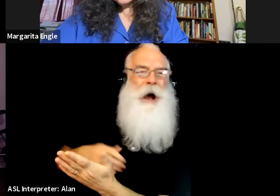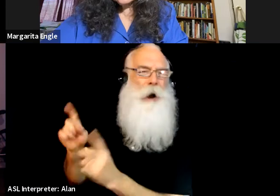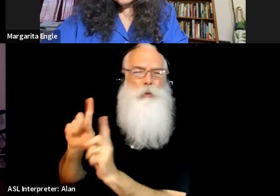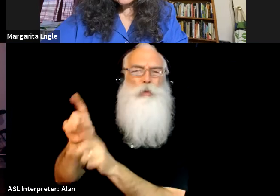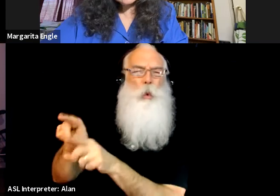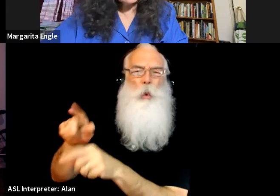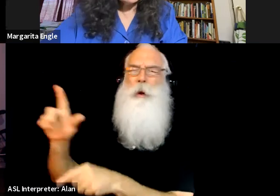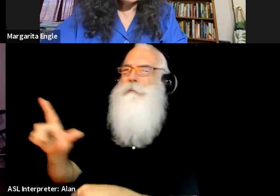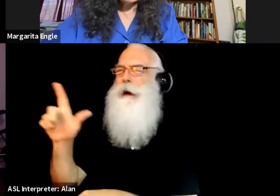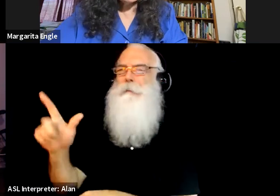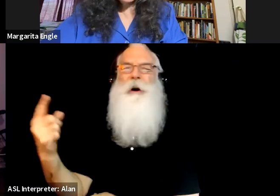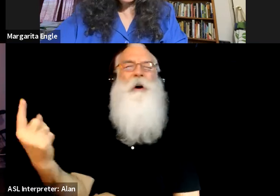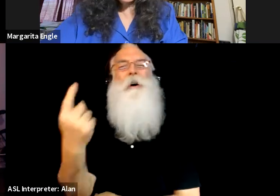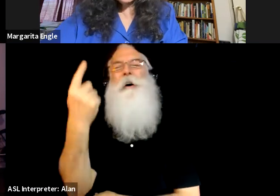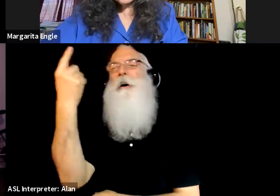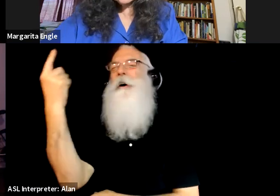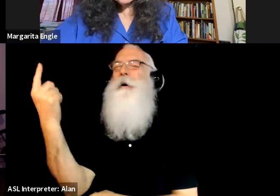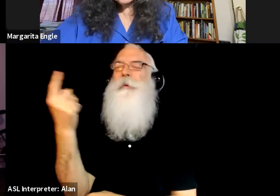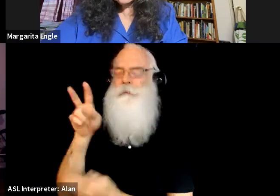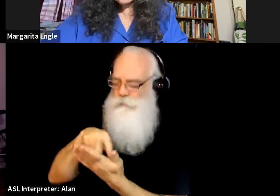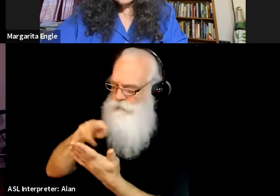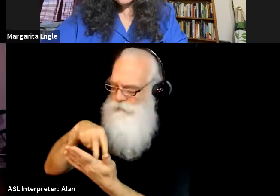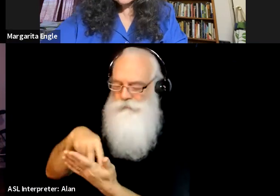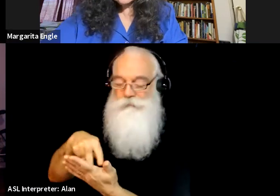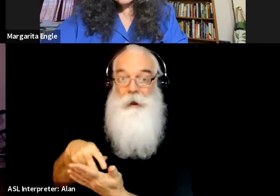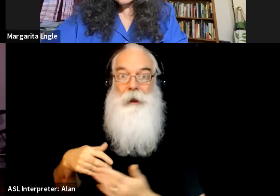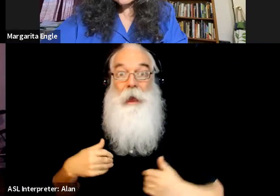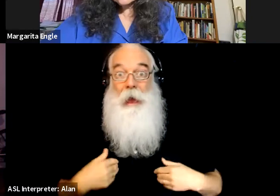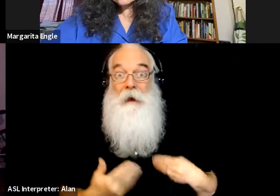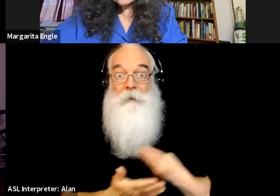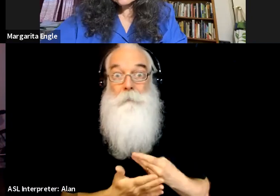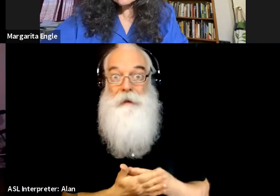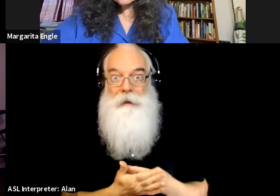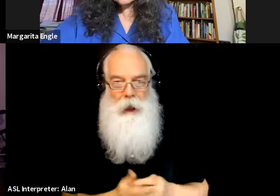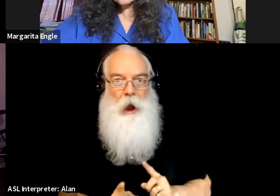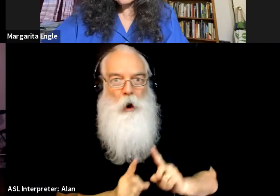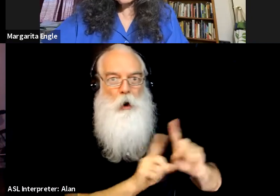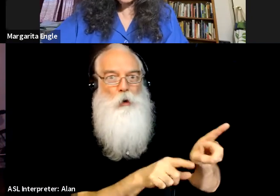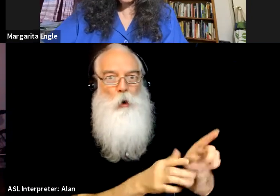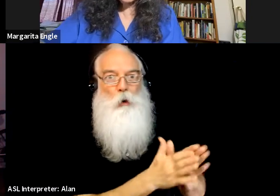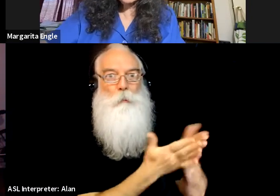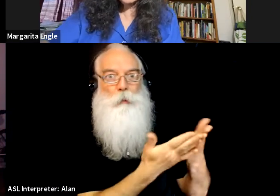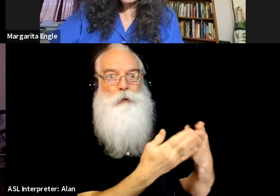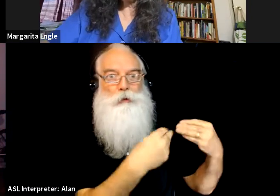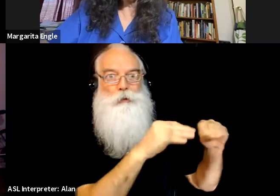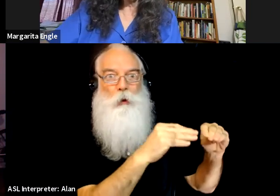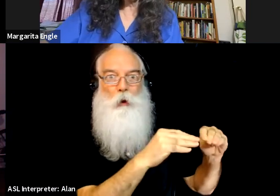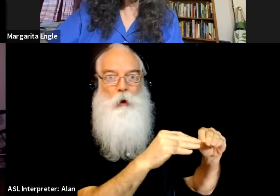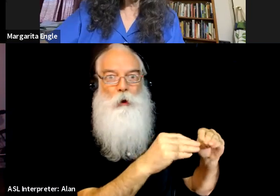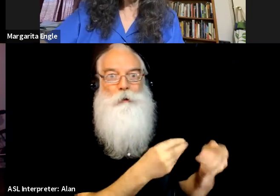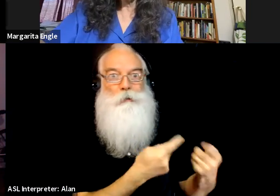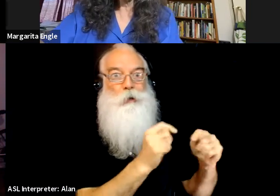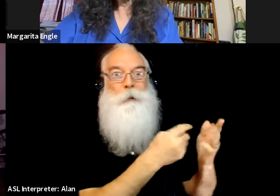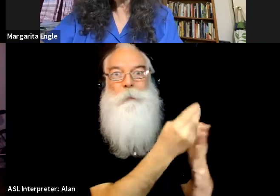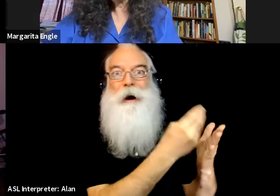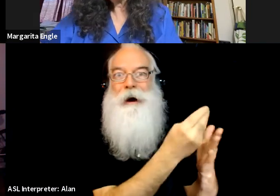time. And, and when I had some like money would go to the bookstore and try to buy stuff, um, there, I